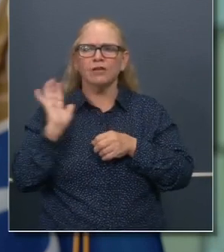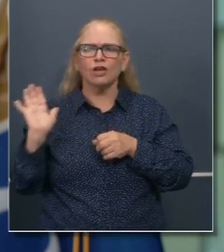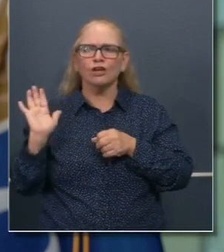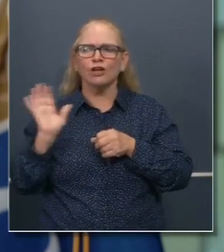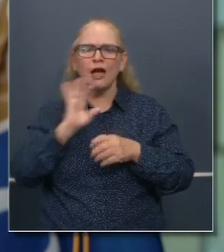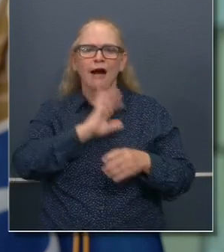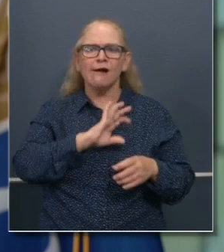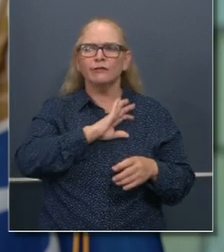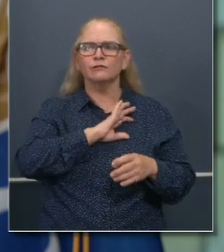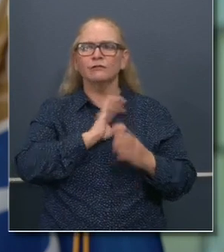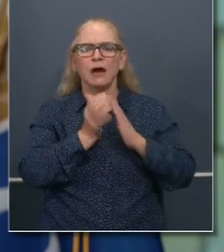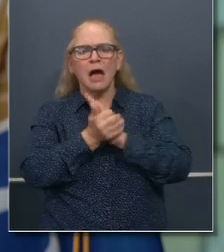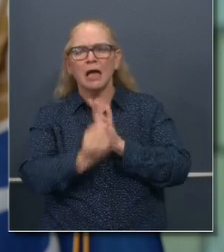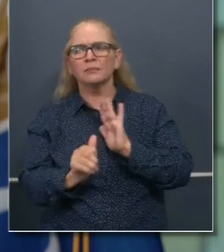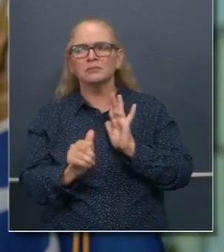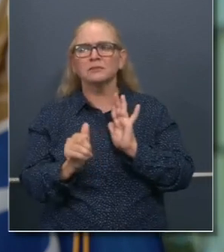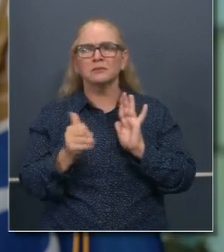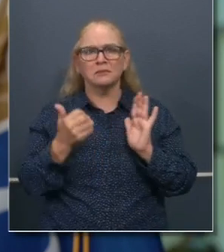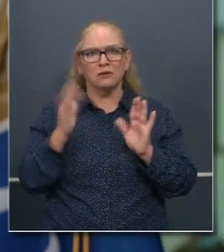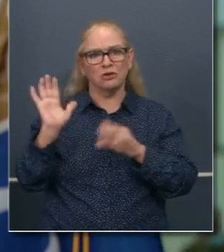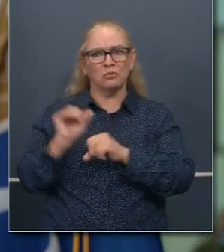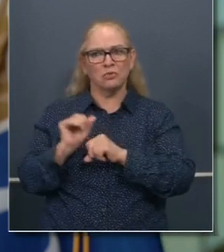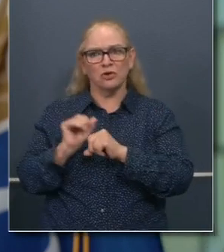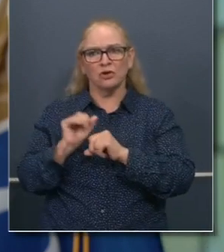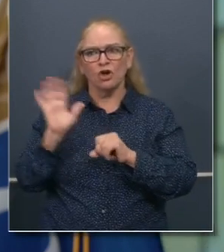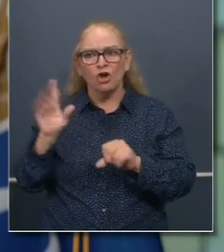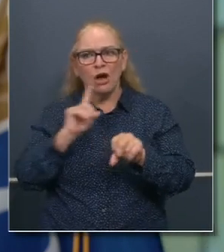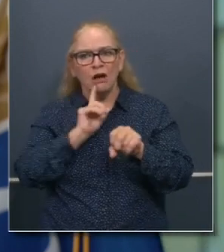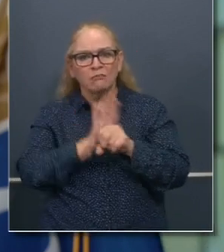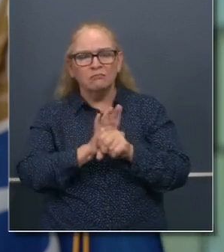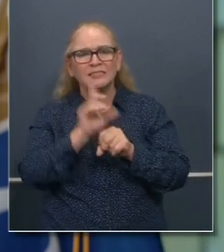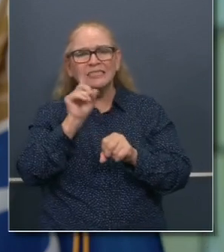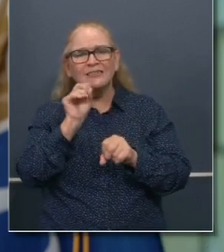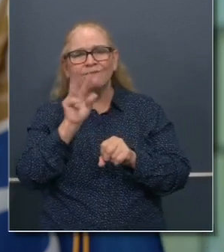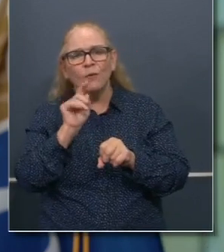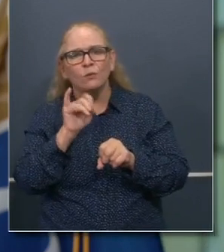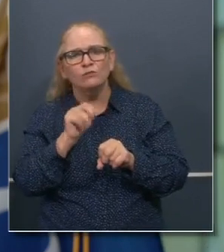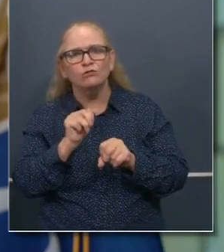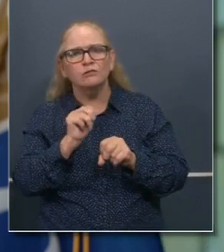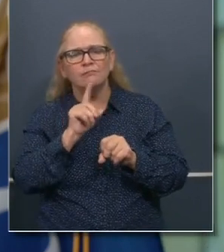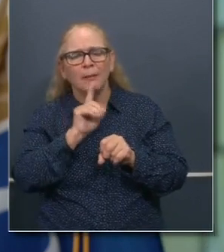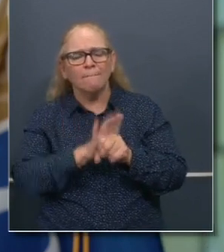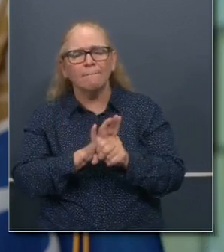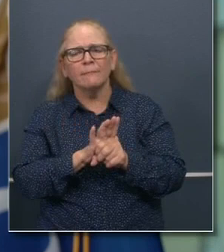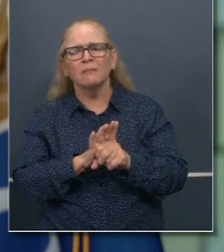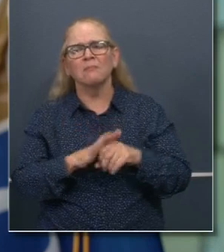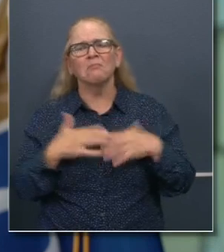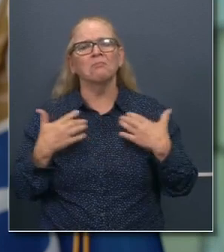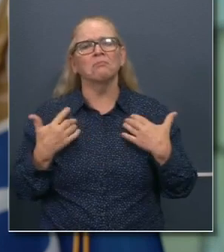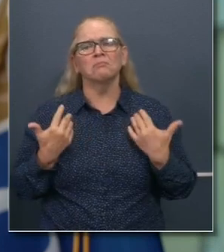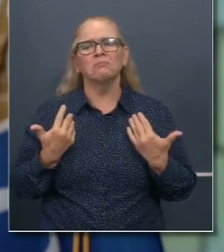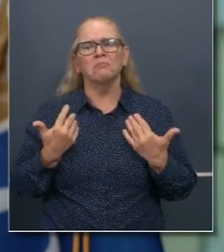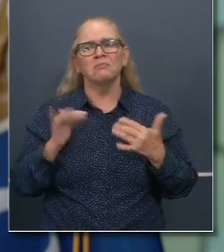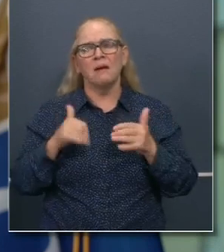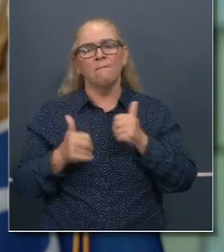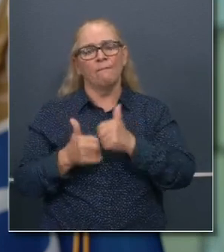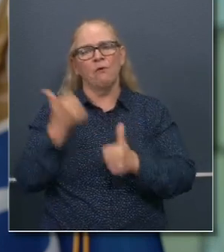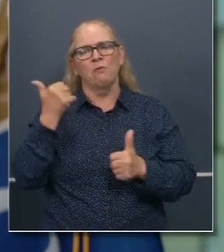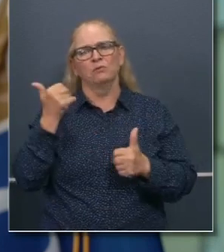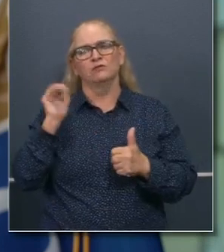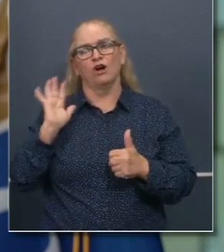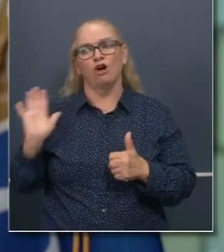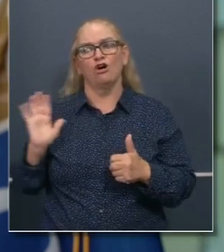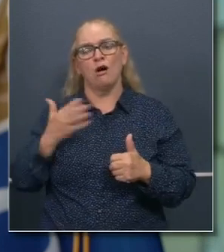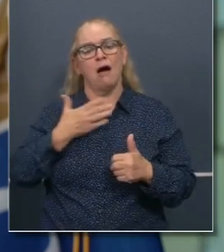competency and her devotion to the cause that I think unites the vast majority of us, her empathy, her